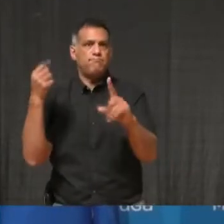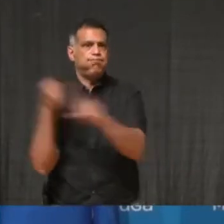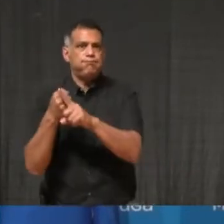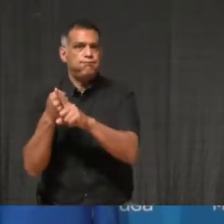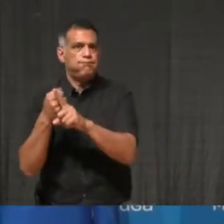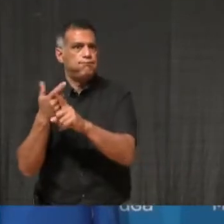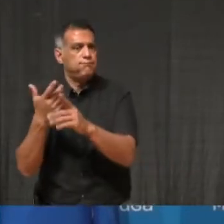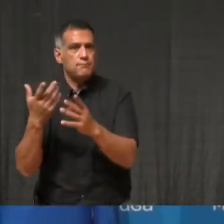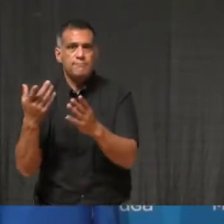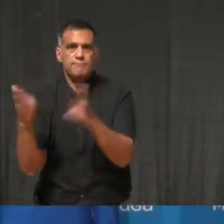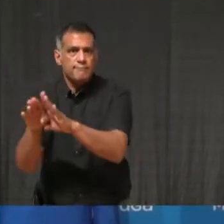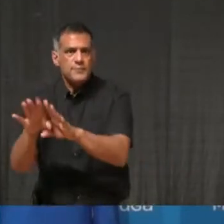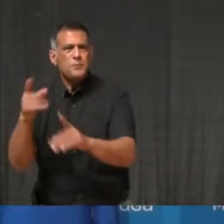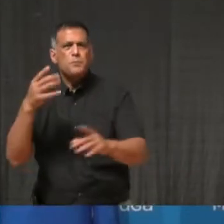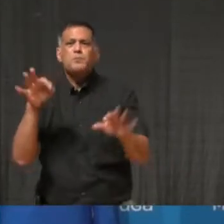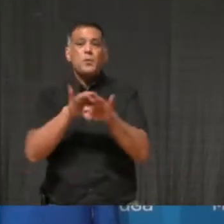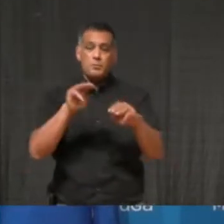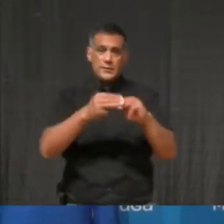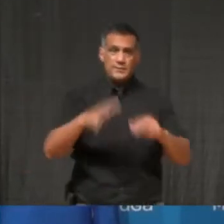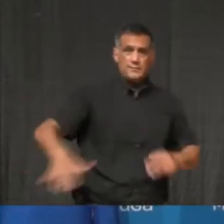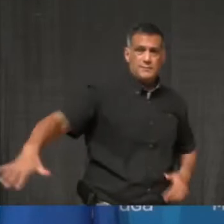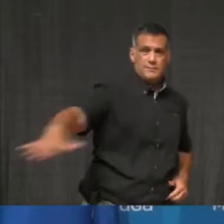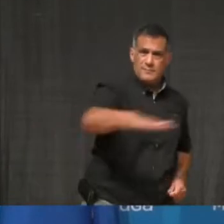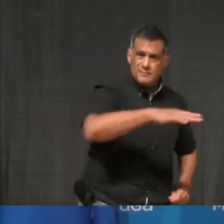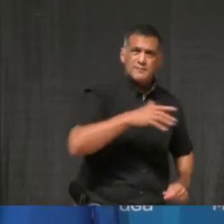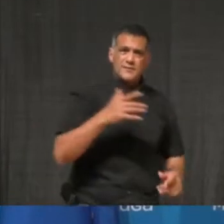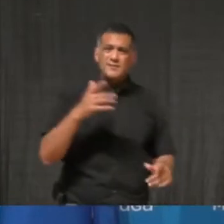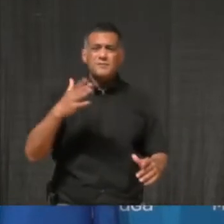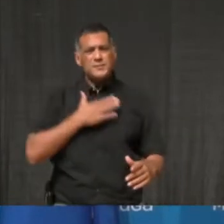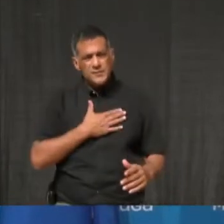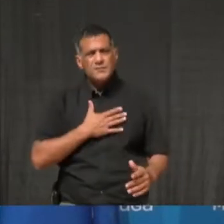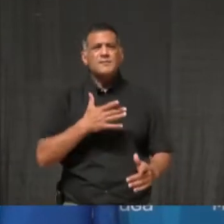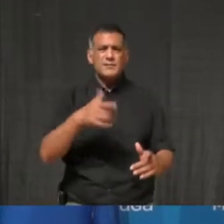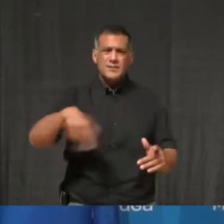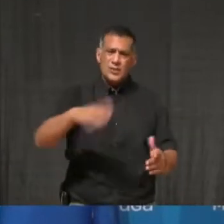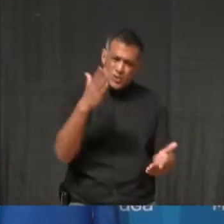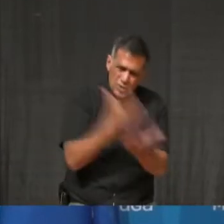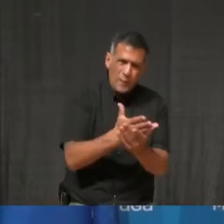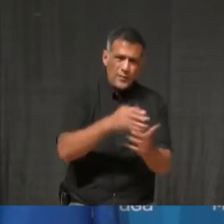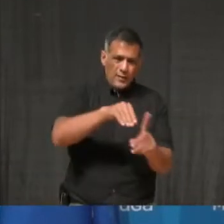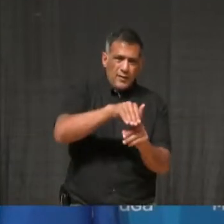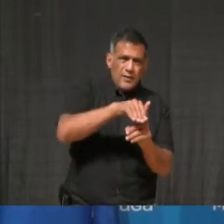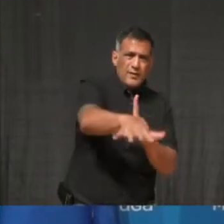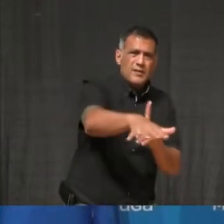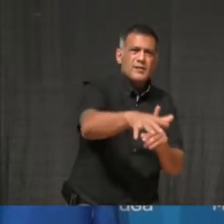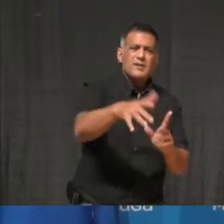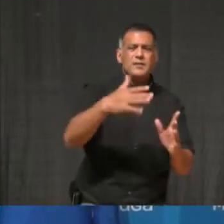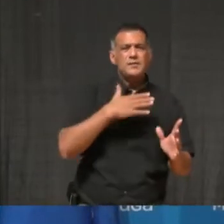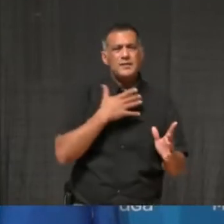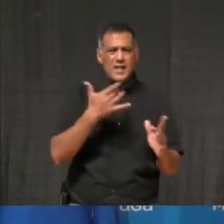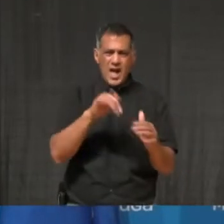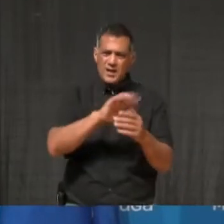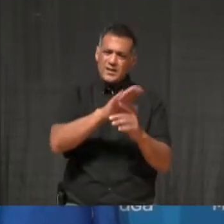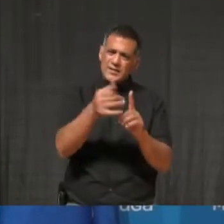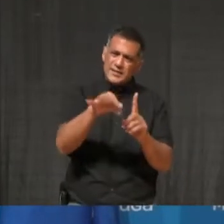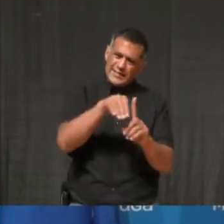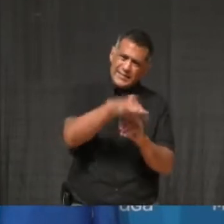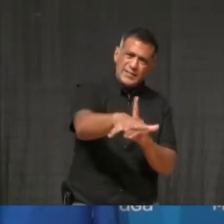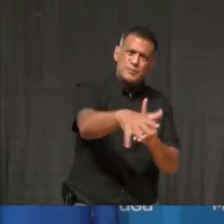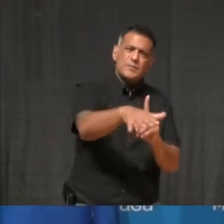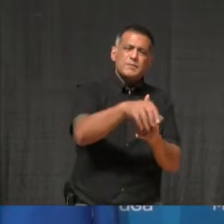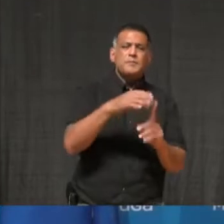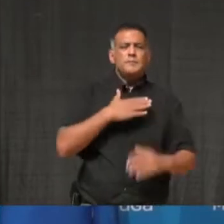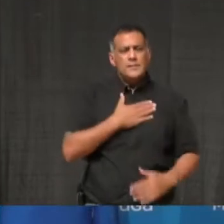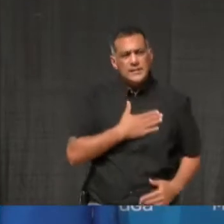now to stop this virus in its tracks. Please, please do everything you can to limit your contact with those